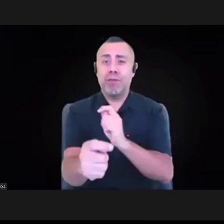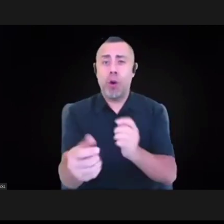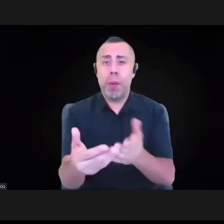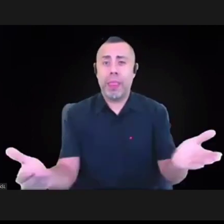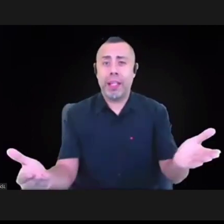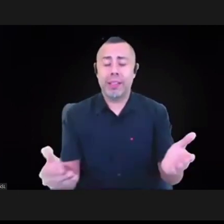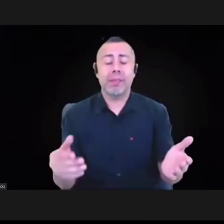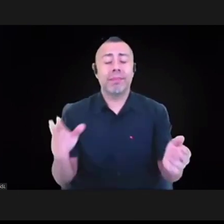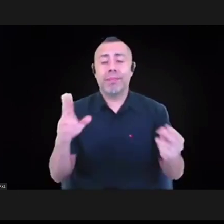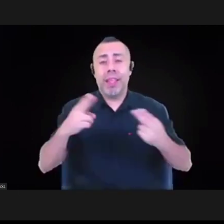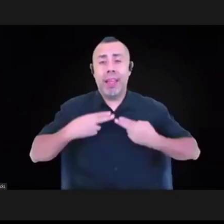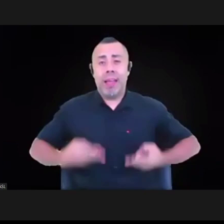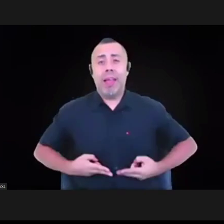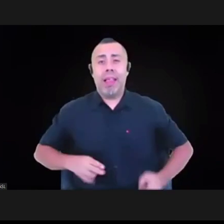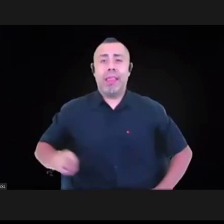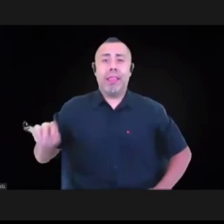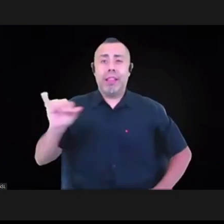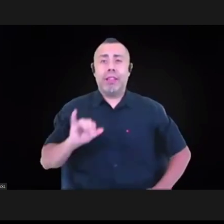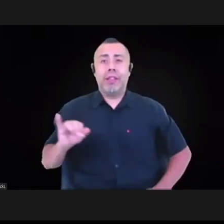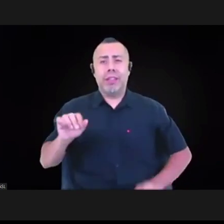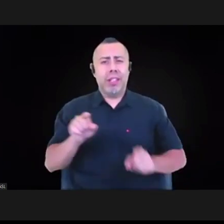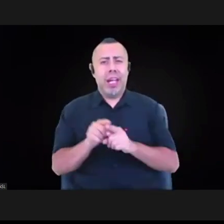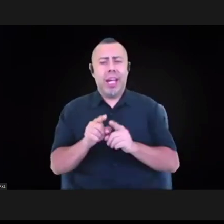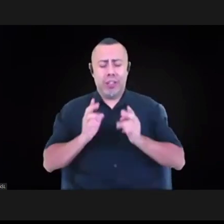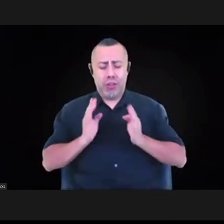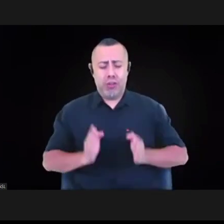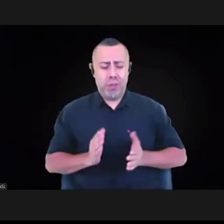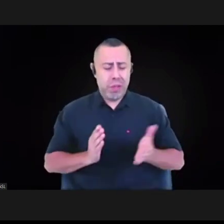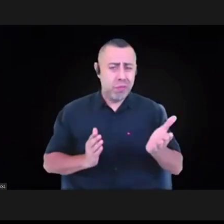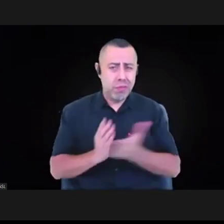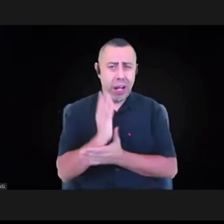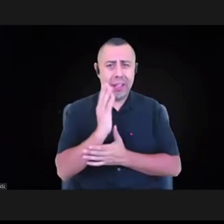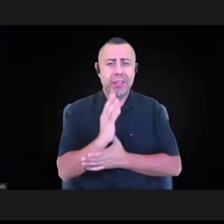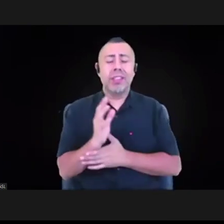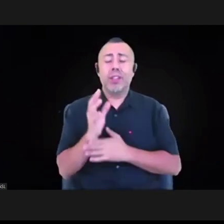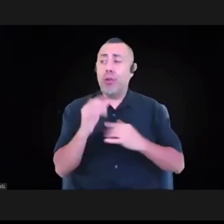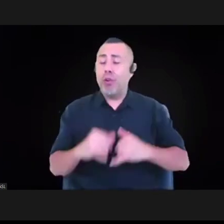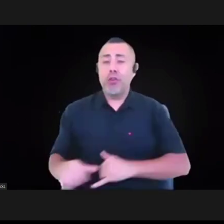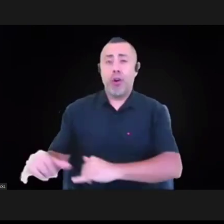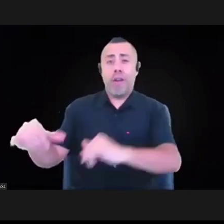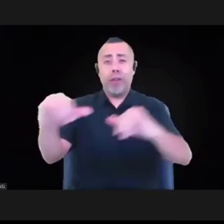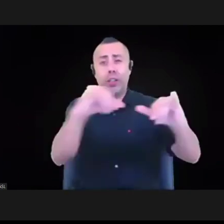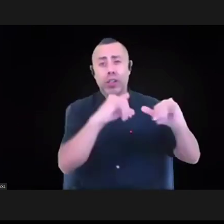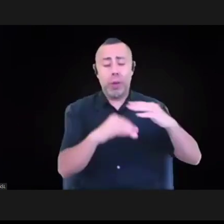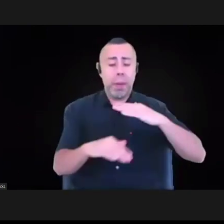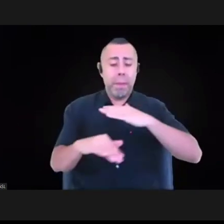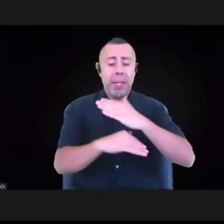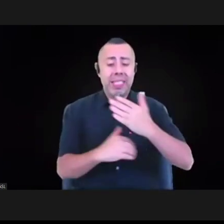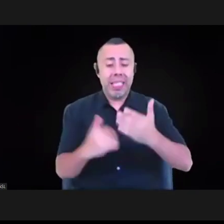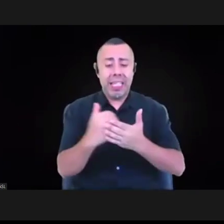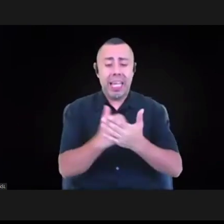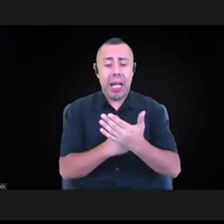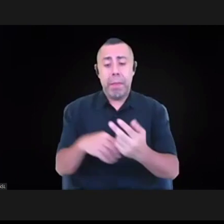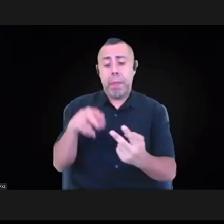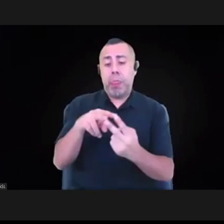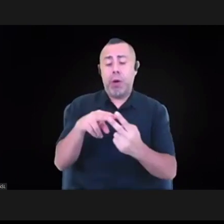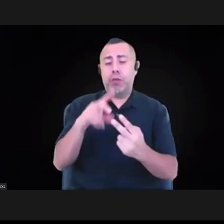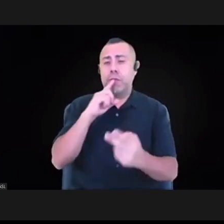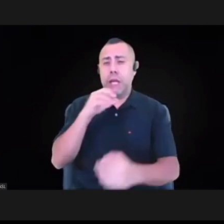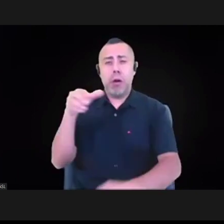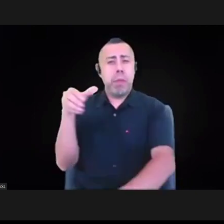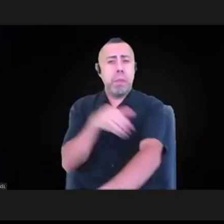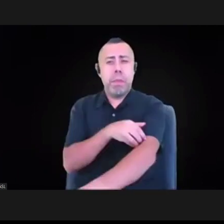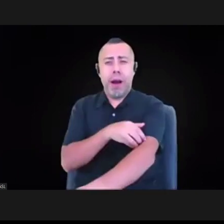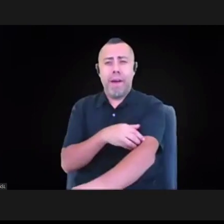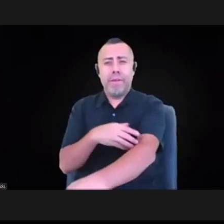a human right and a universal basic income are, are, are really powerful interventions. I think, I don't, I, I don't know